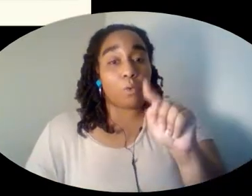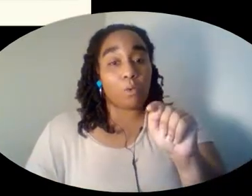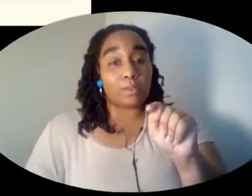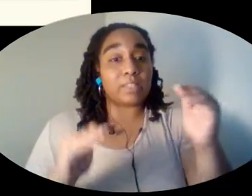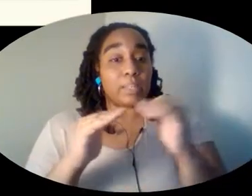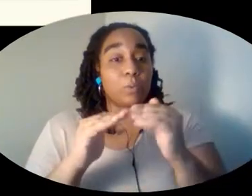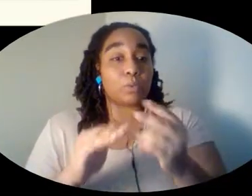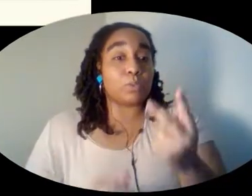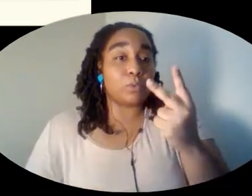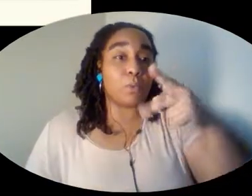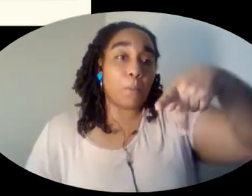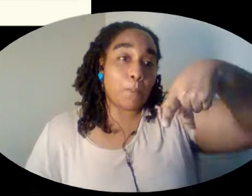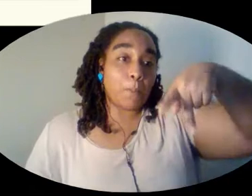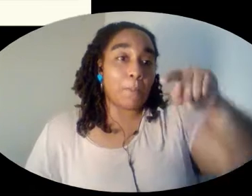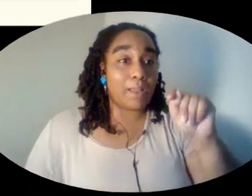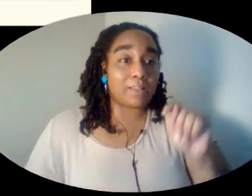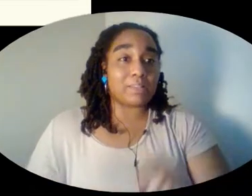to two pints.